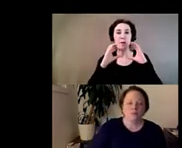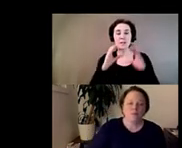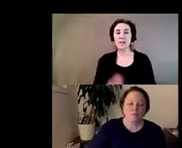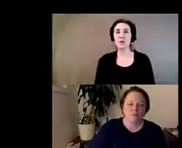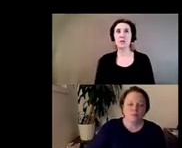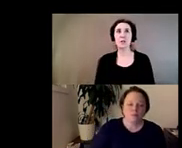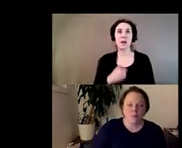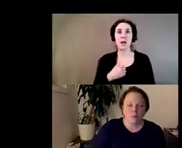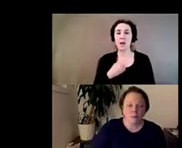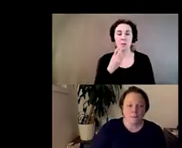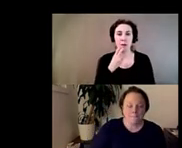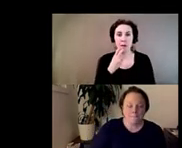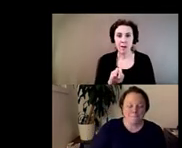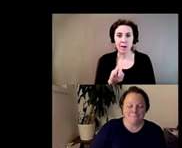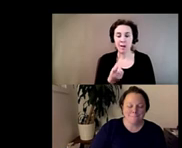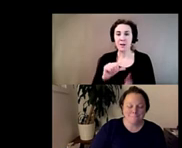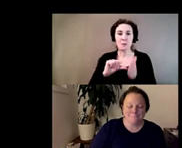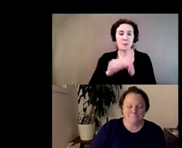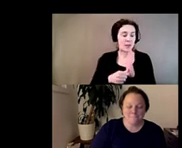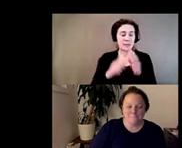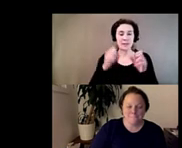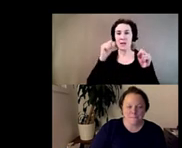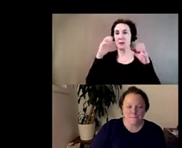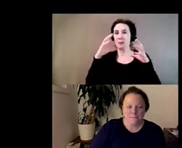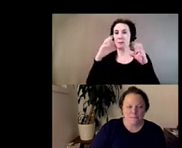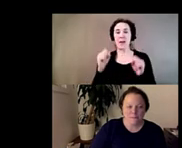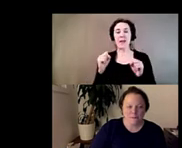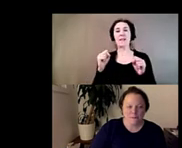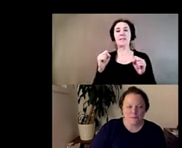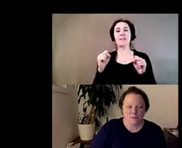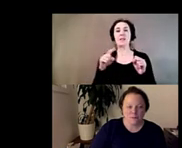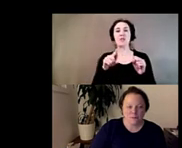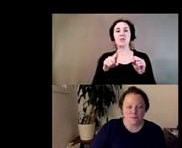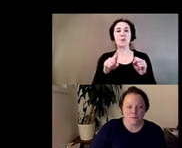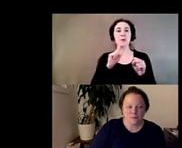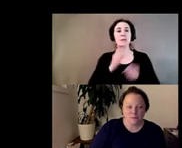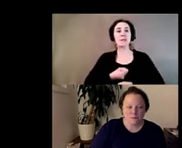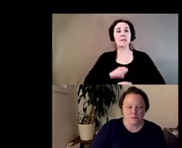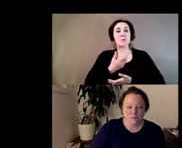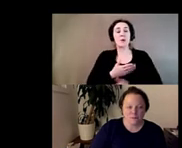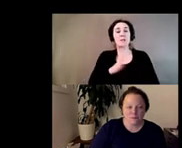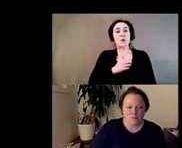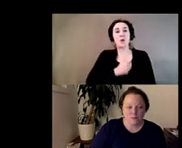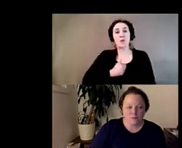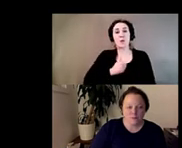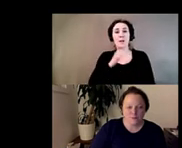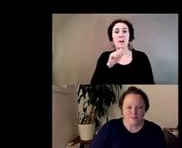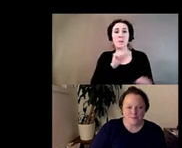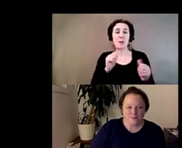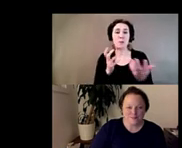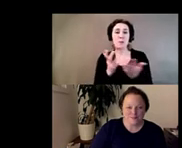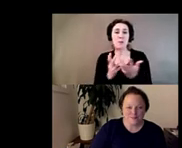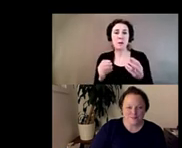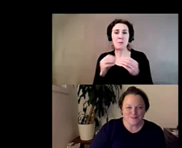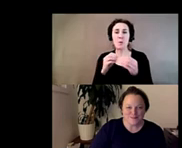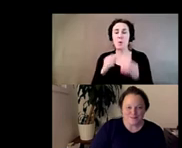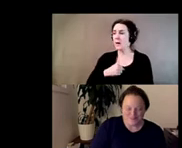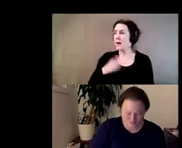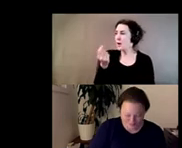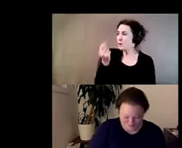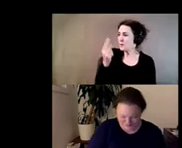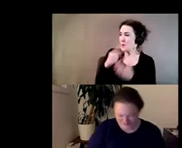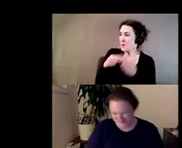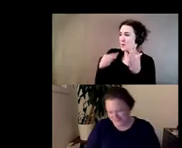totally impressed and stunned that um she was expressing her regret for not being able to fit more in and i i feel your pain because